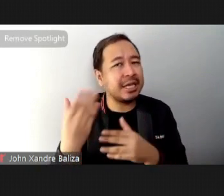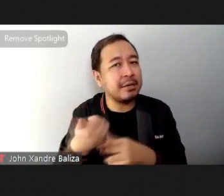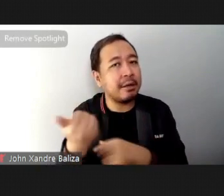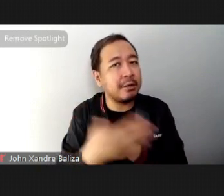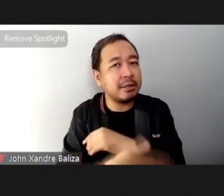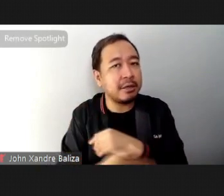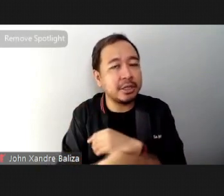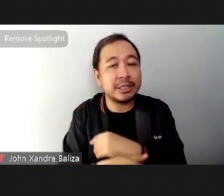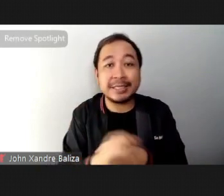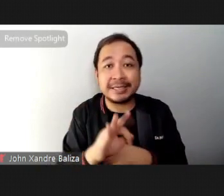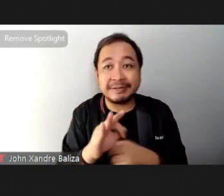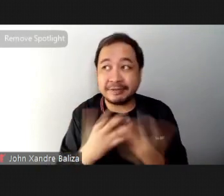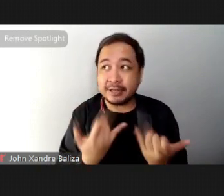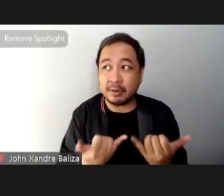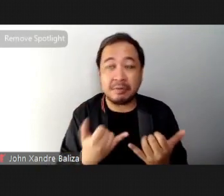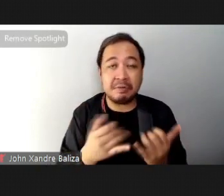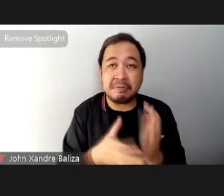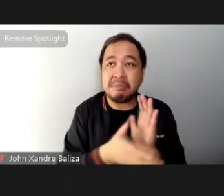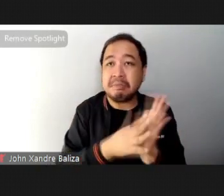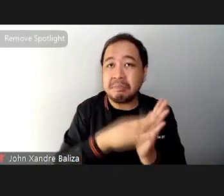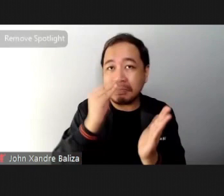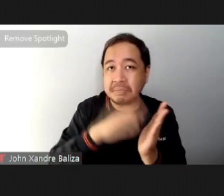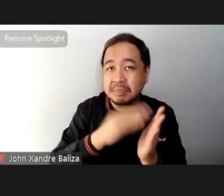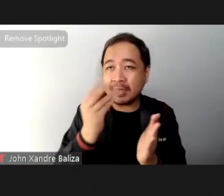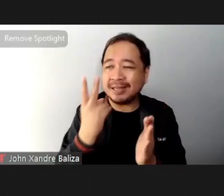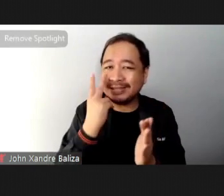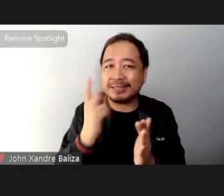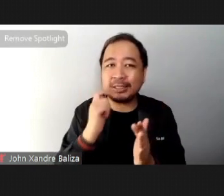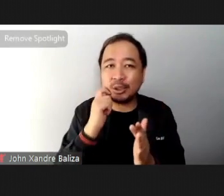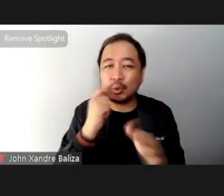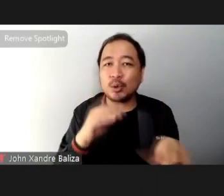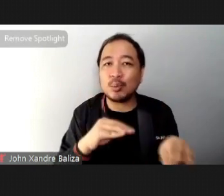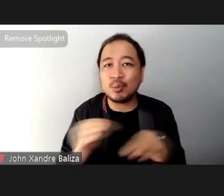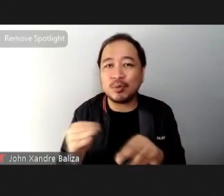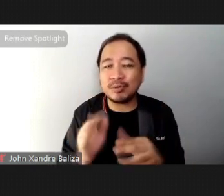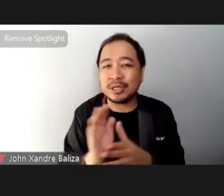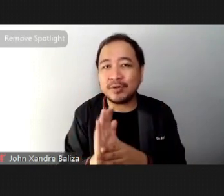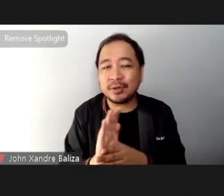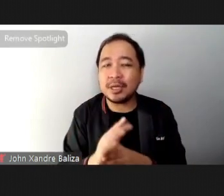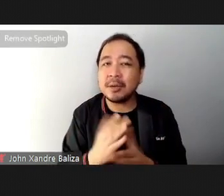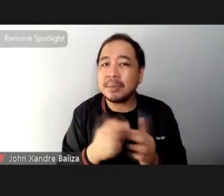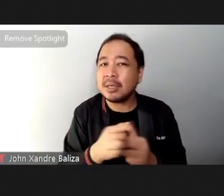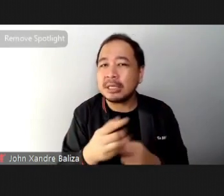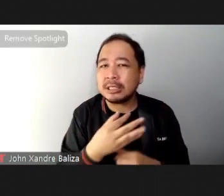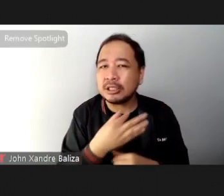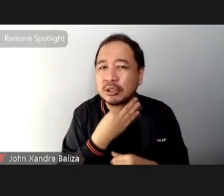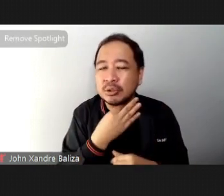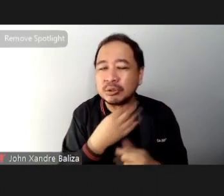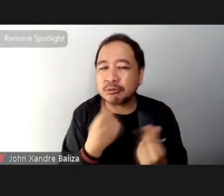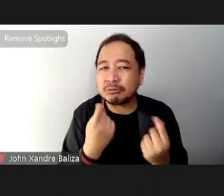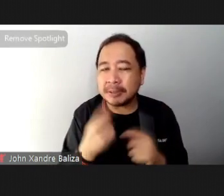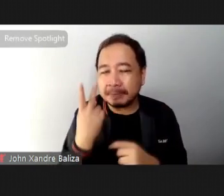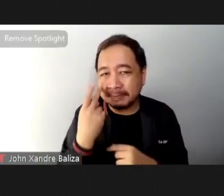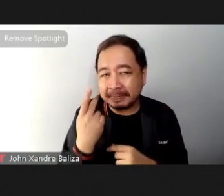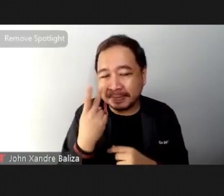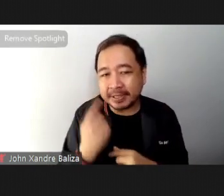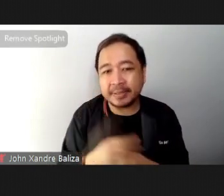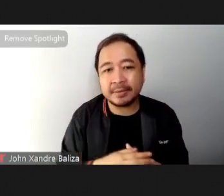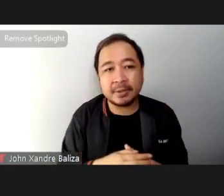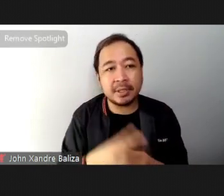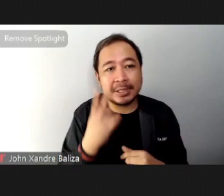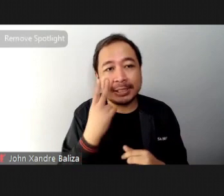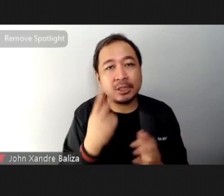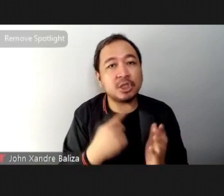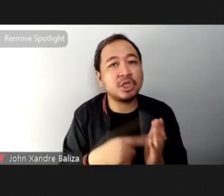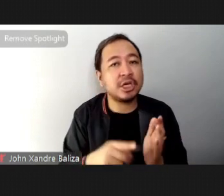of mastery and you see the cool moves in the videos I bet you will also be curious to try it out check the resources